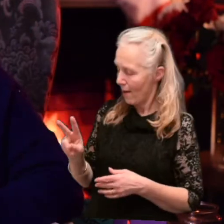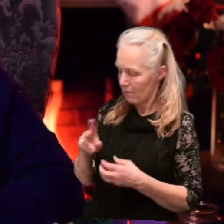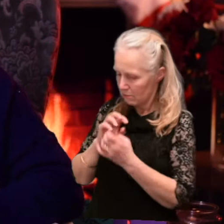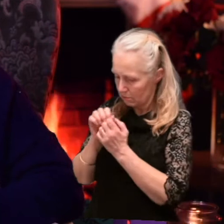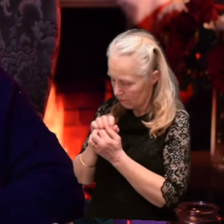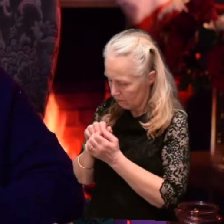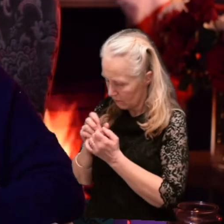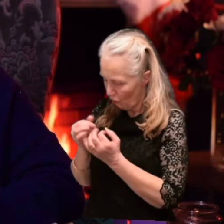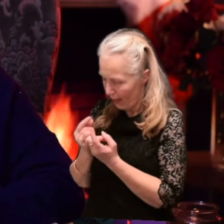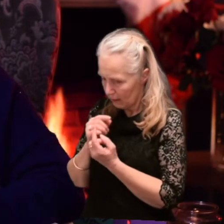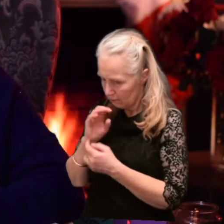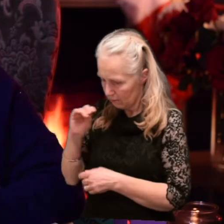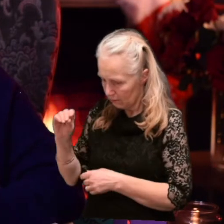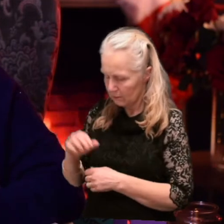something.